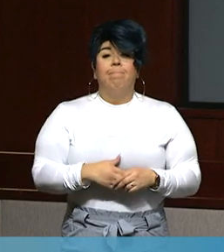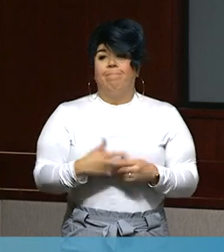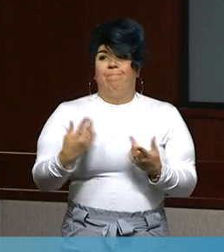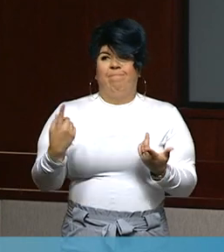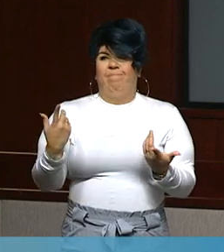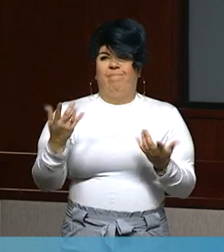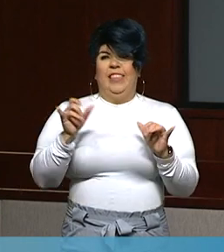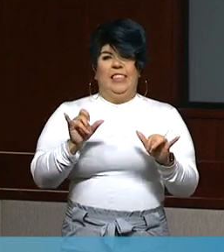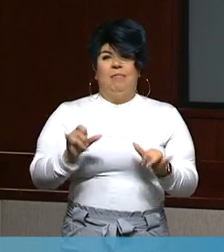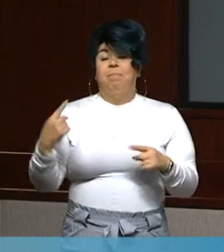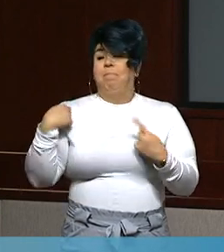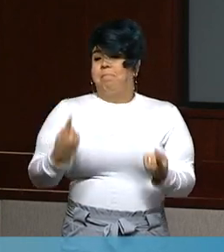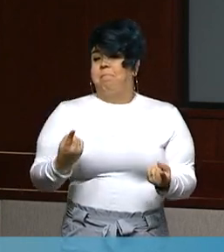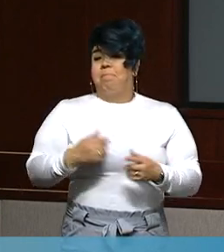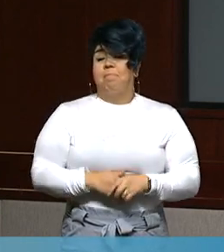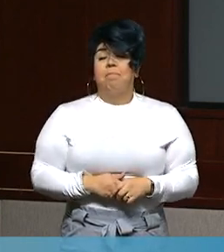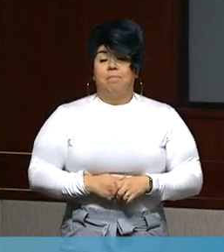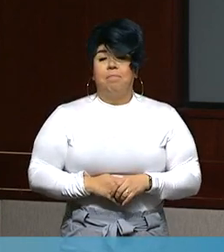last nine months.